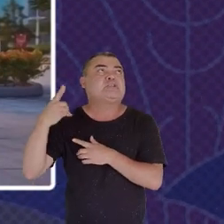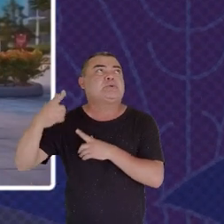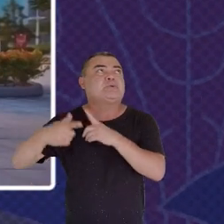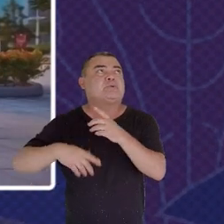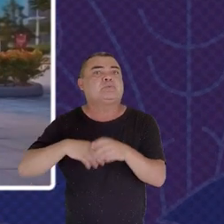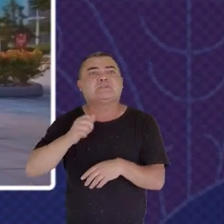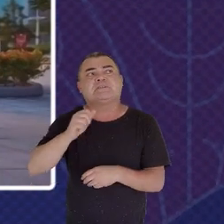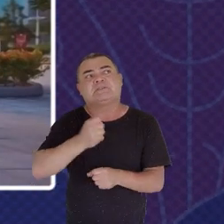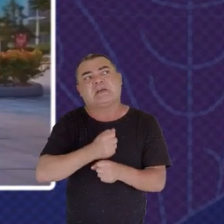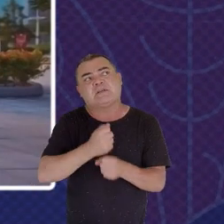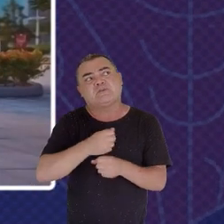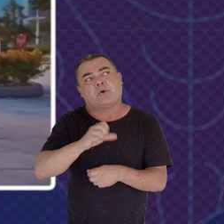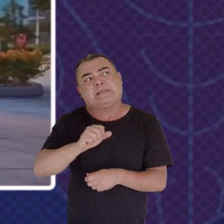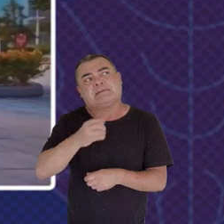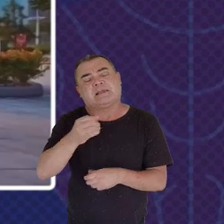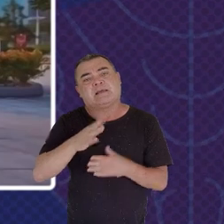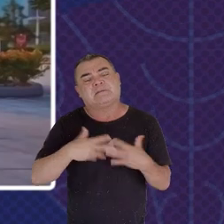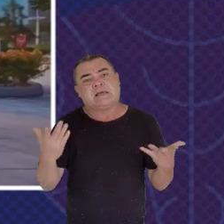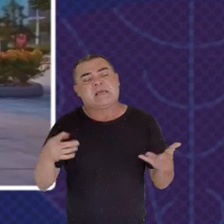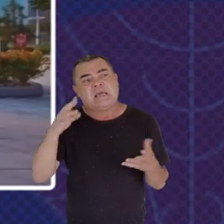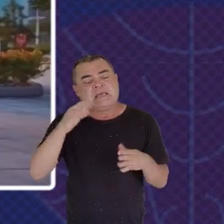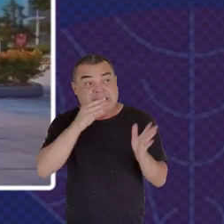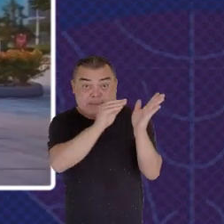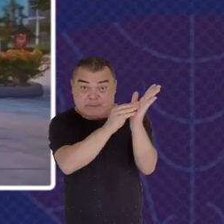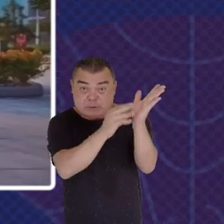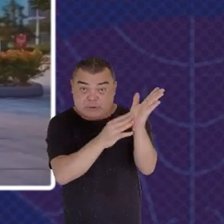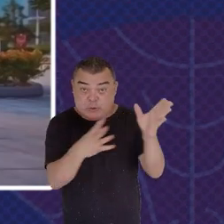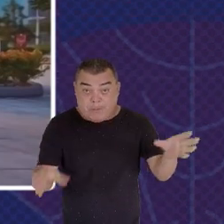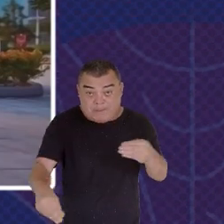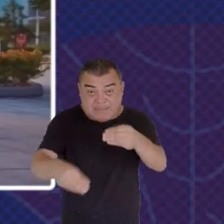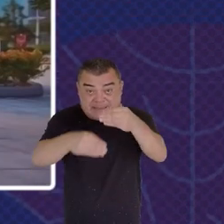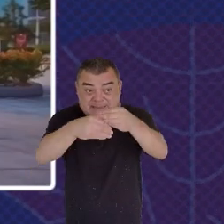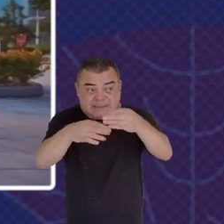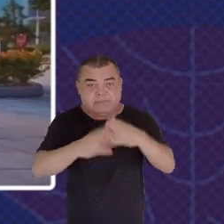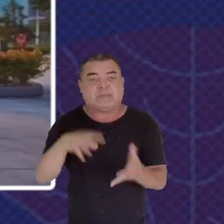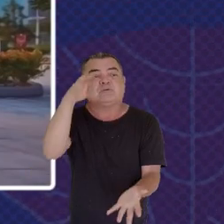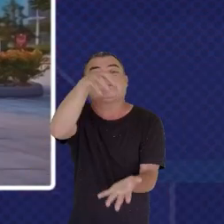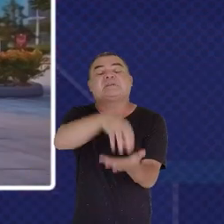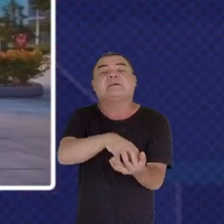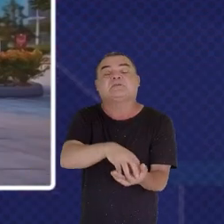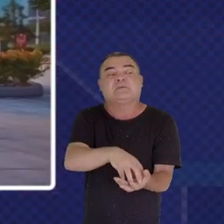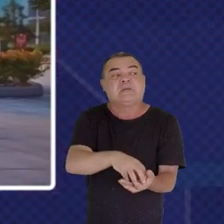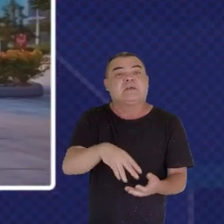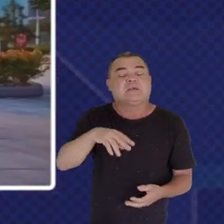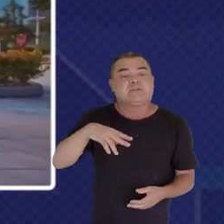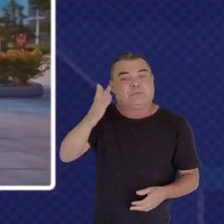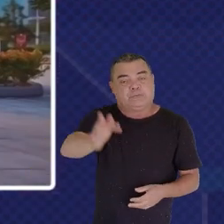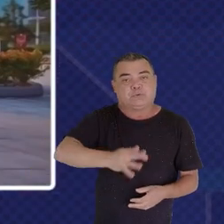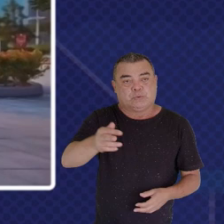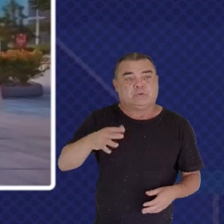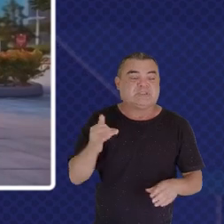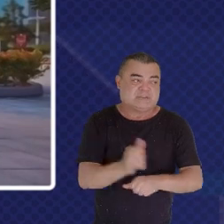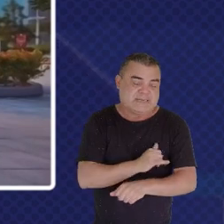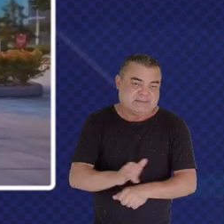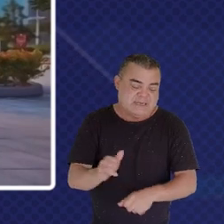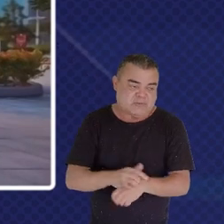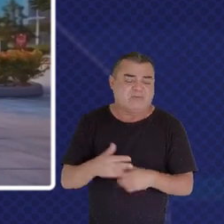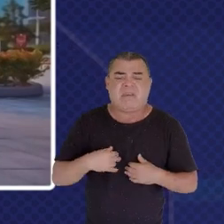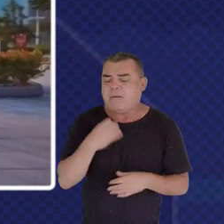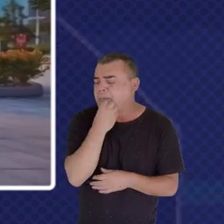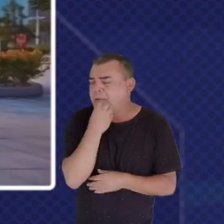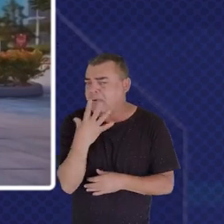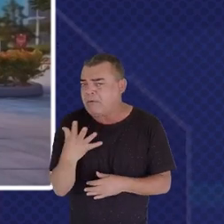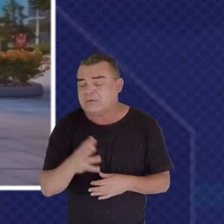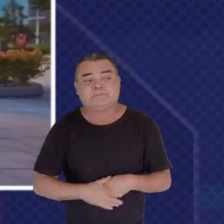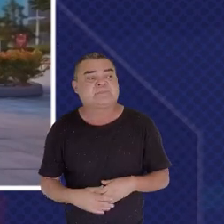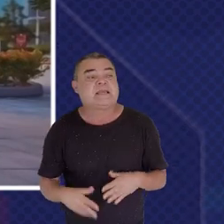methodology That we've now complemented Through the work Of the Centre for Strategic Futures What's been really nice Is to watch how Every agency now Has a